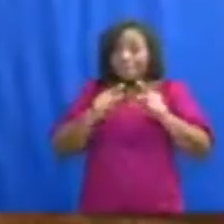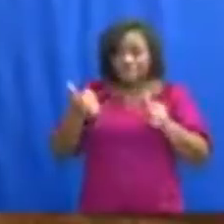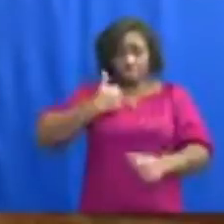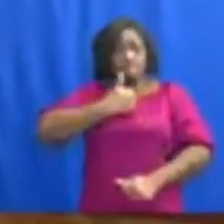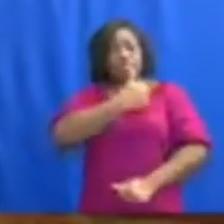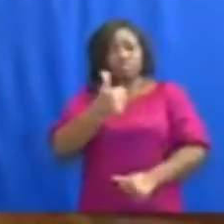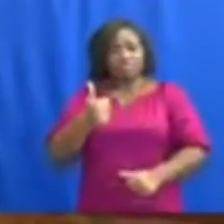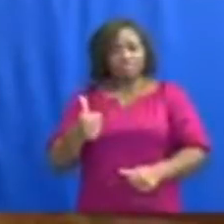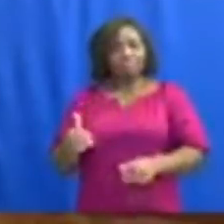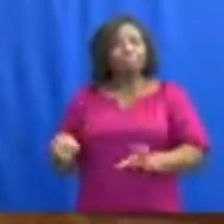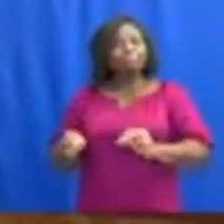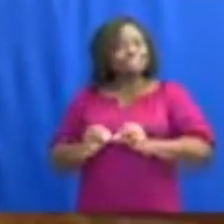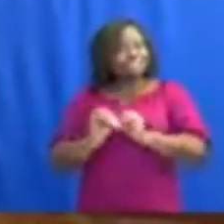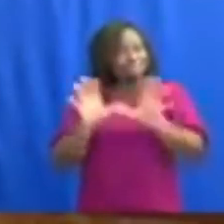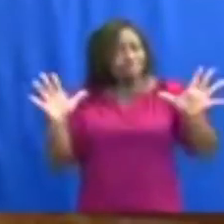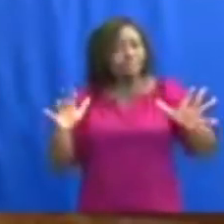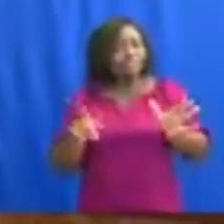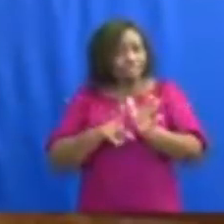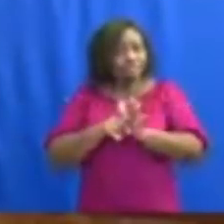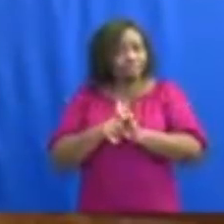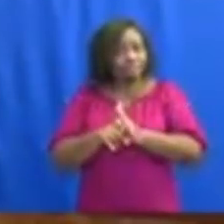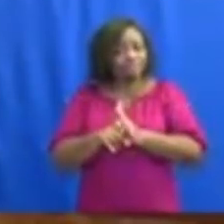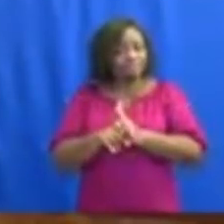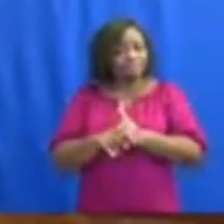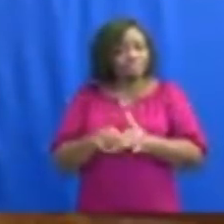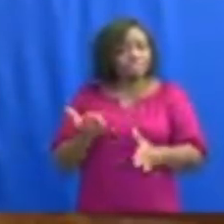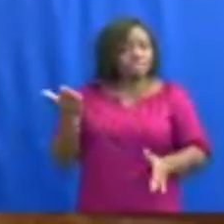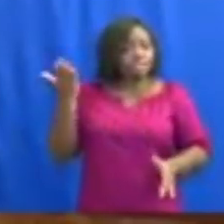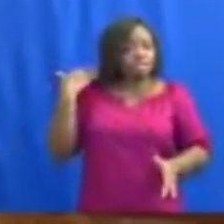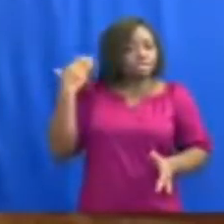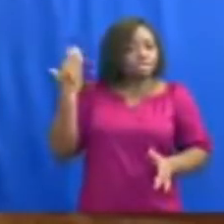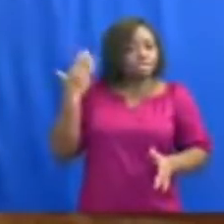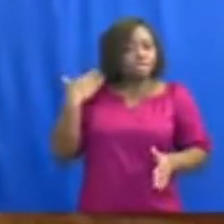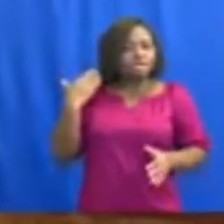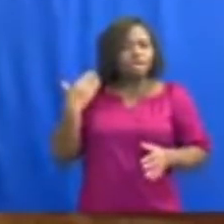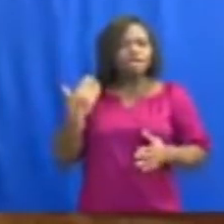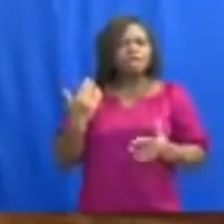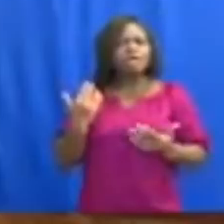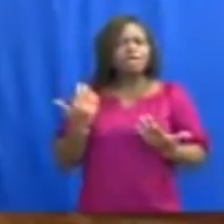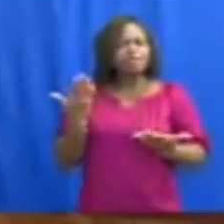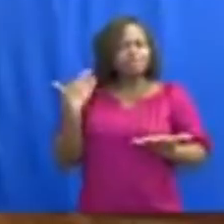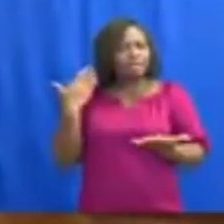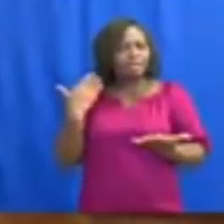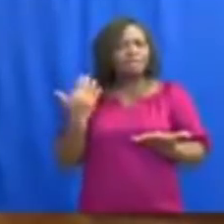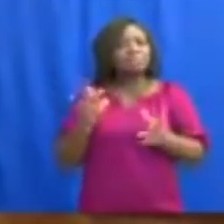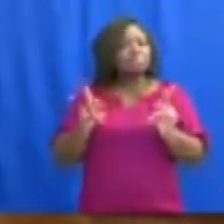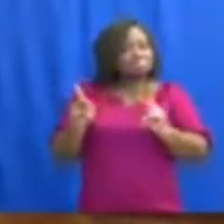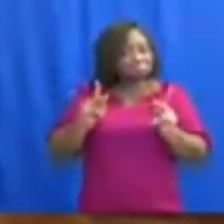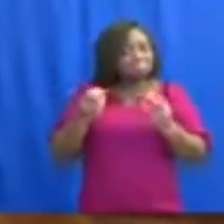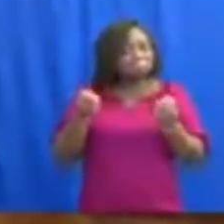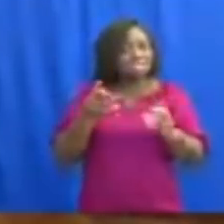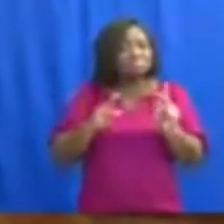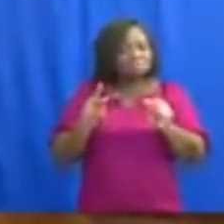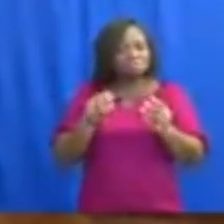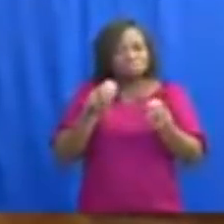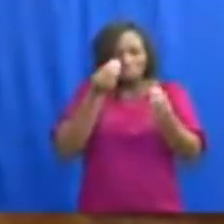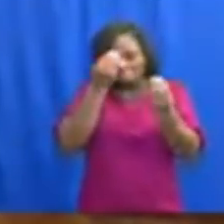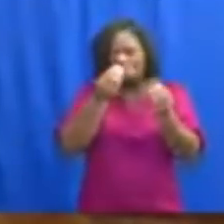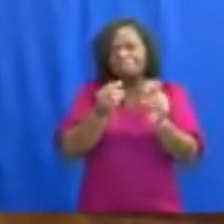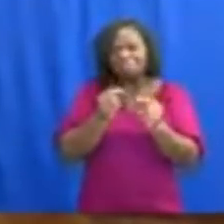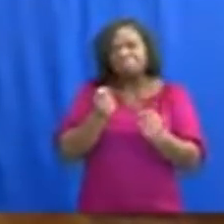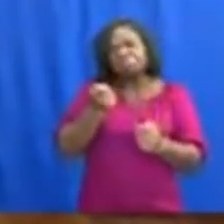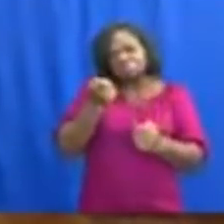spread it. The large majority of us continue to adhere to the protocols. Unfortunately,